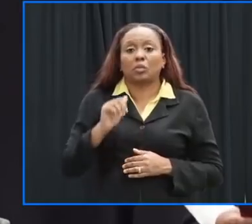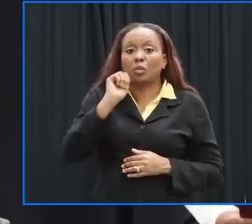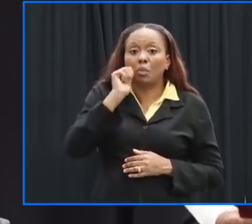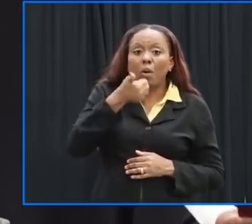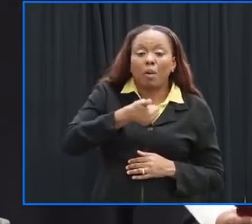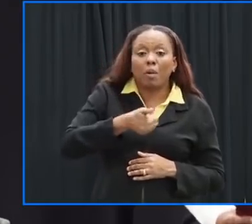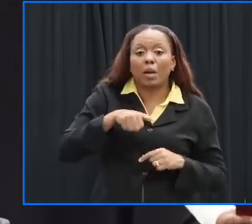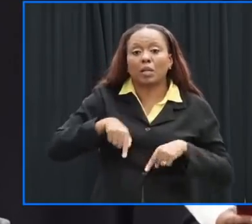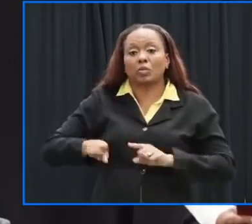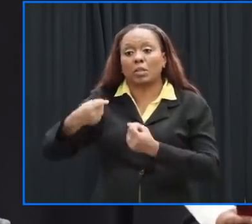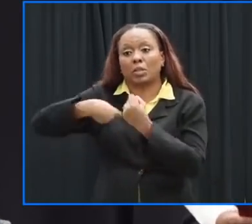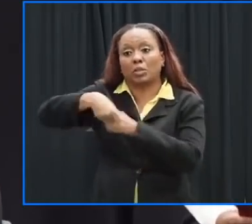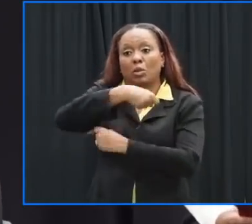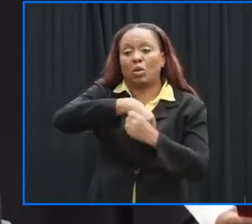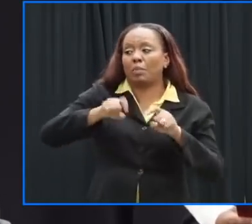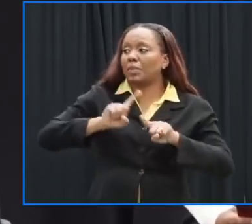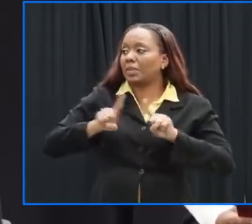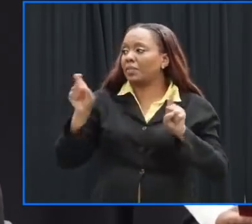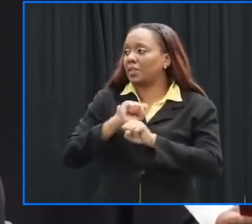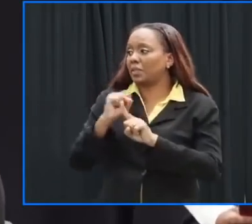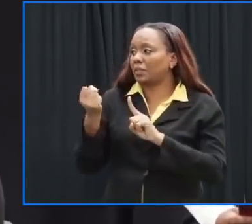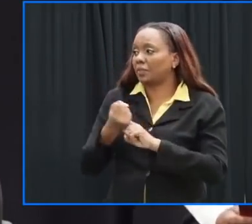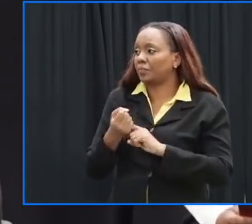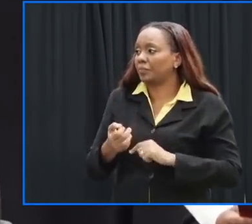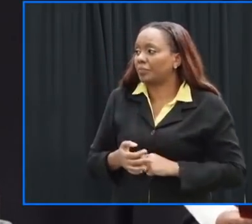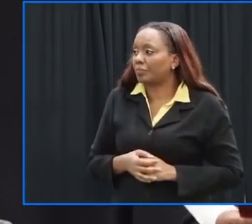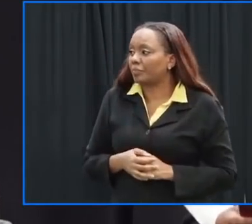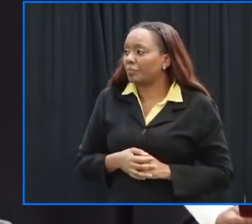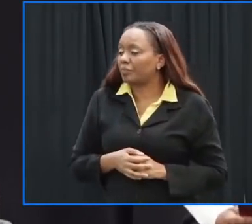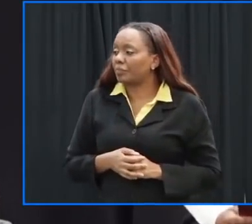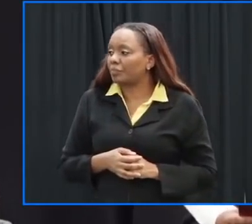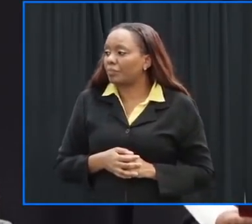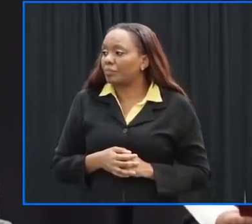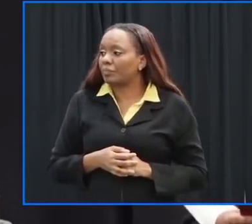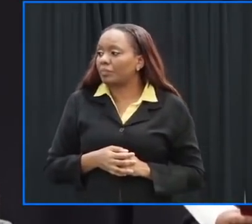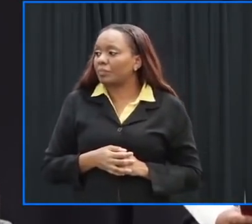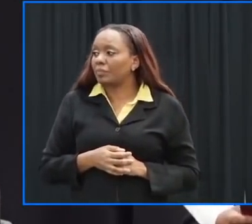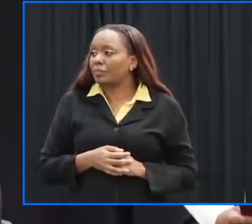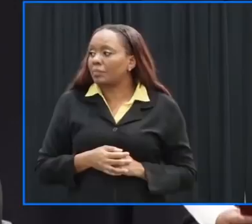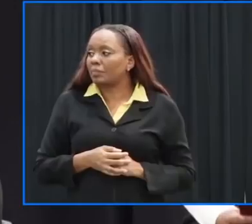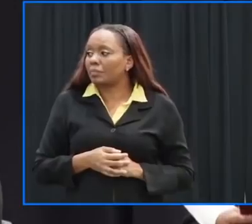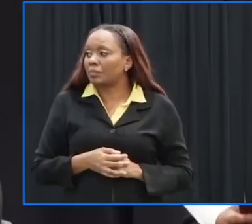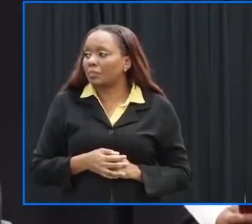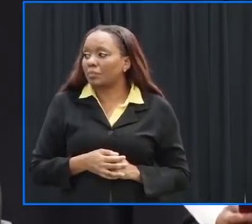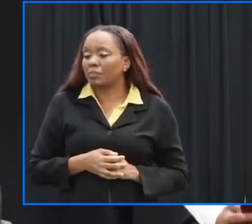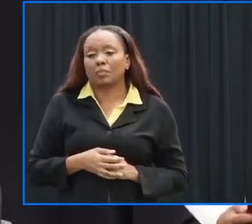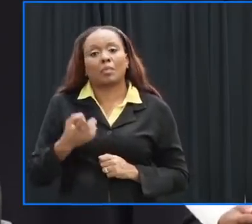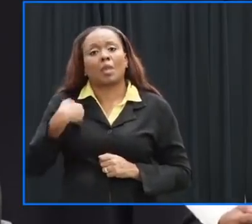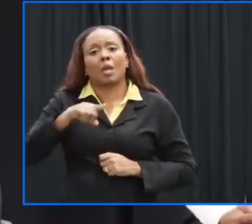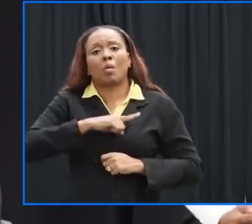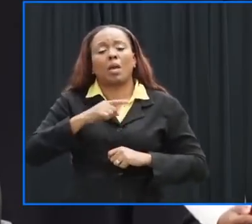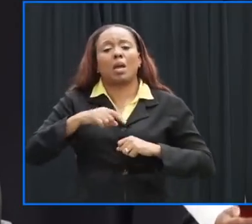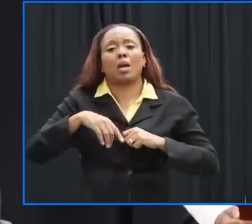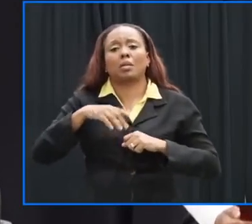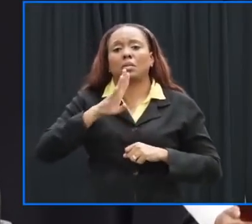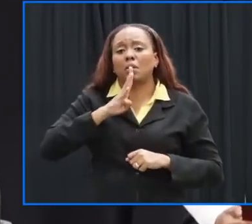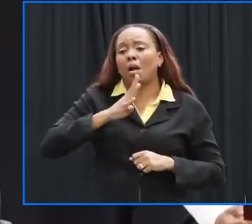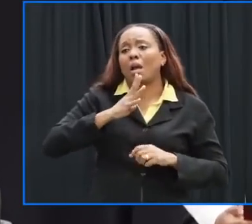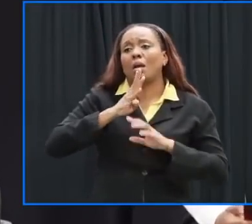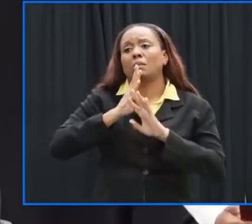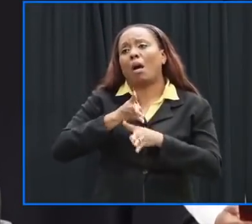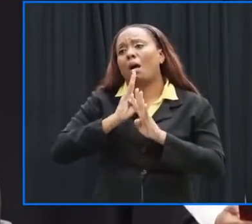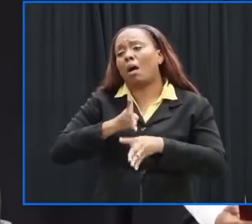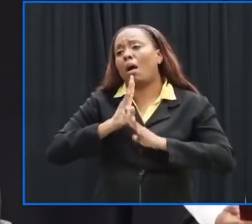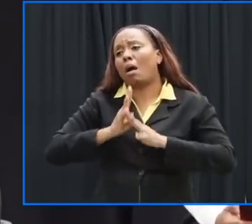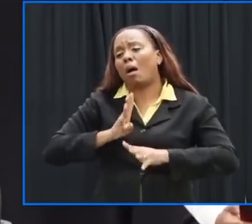the storm would be a different situation so my friends you hear us talking all the time about climate and the